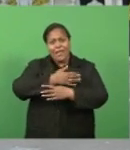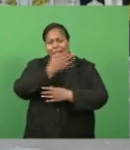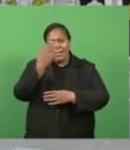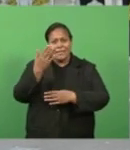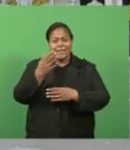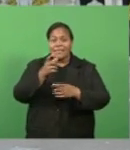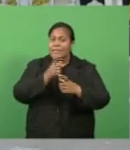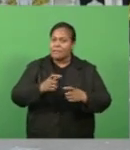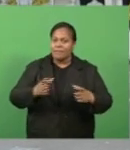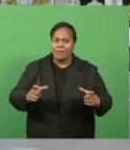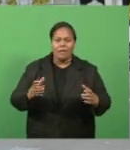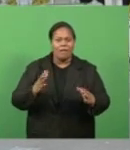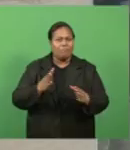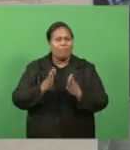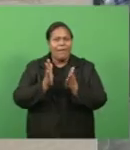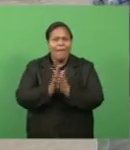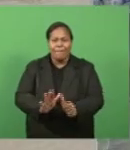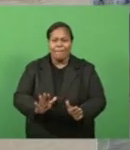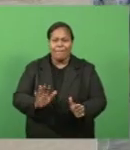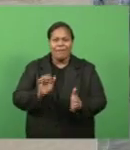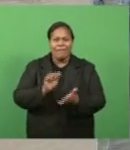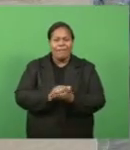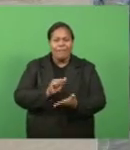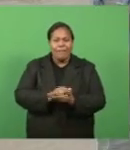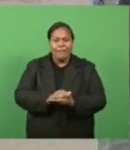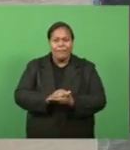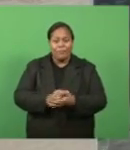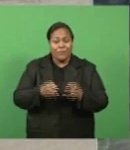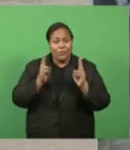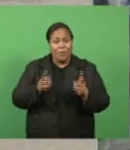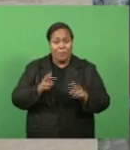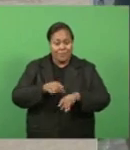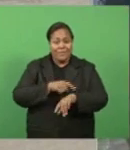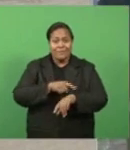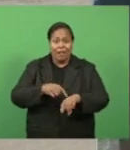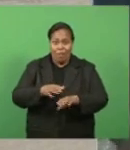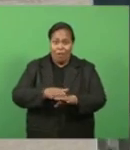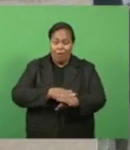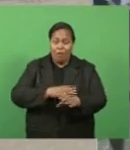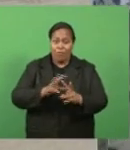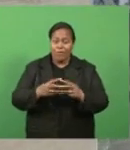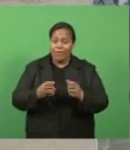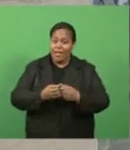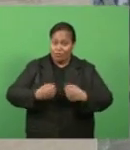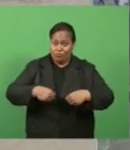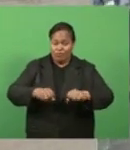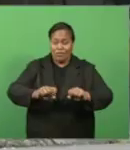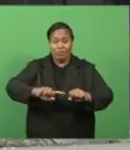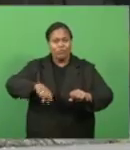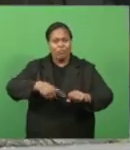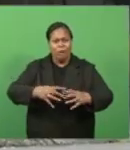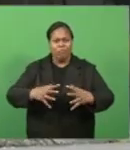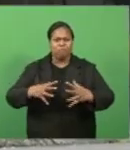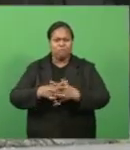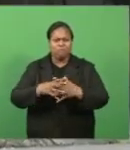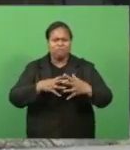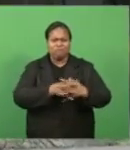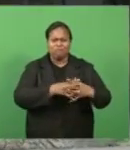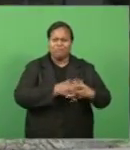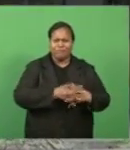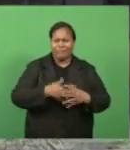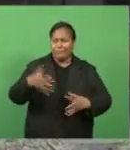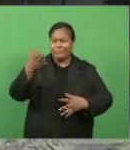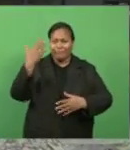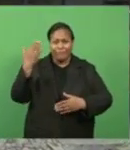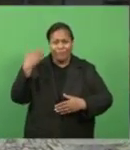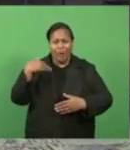due to the deadly virus. On a normal Easter long weekend, the streets of Suva would have been jam-packed with people shopping,